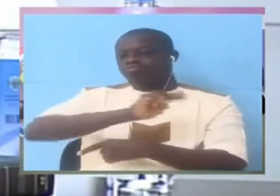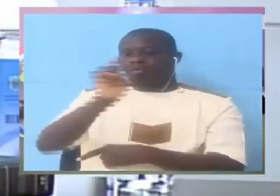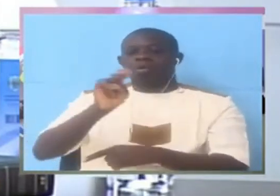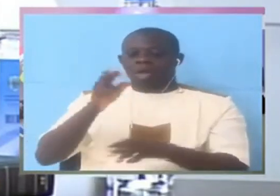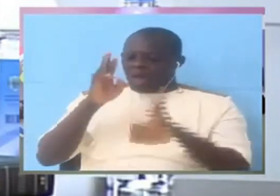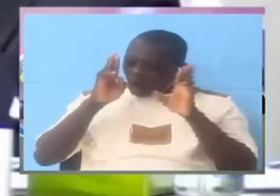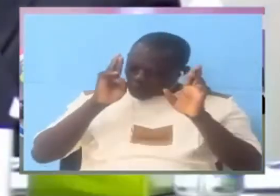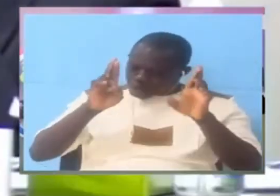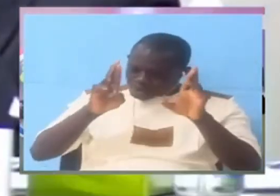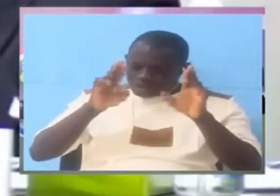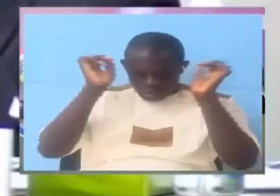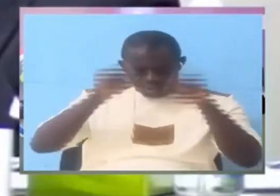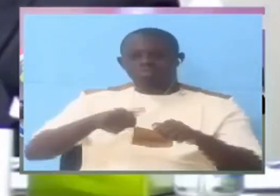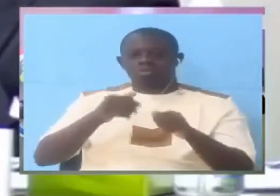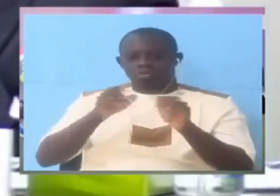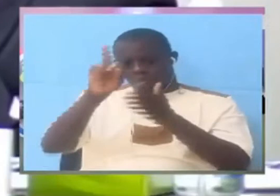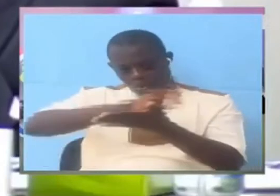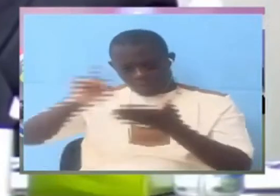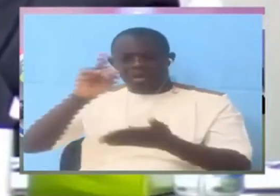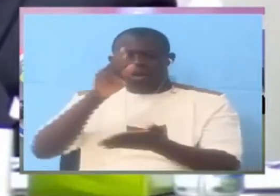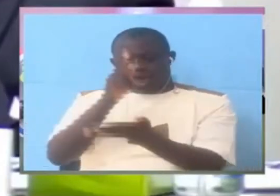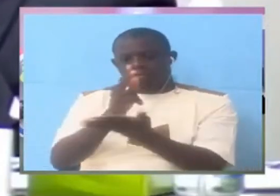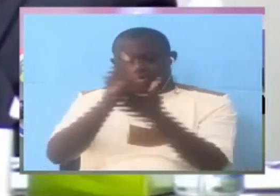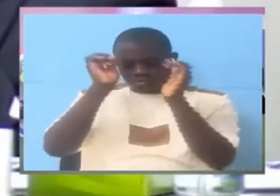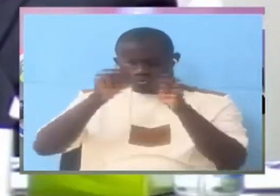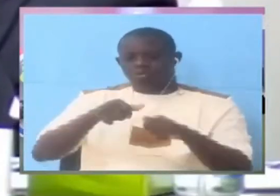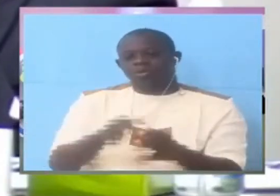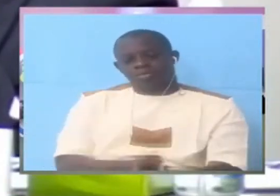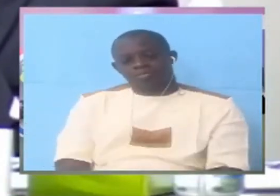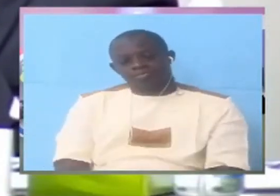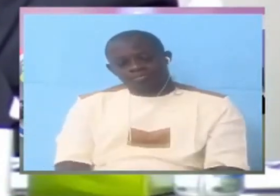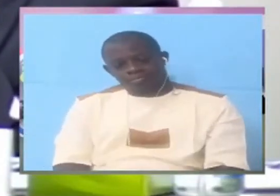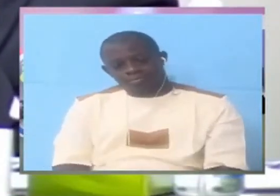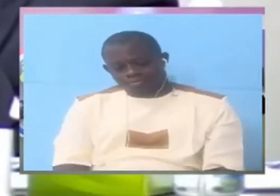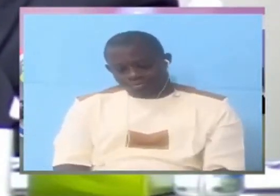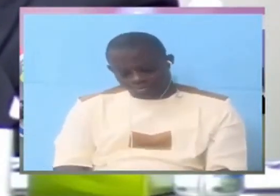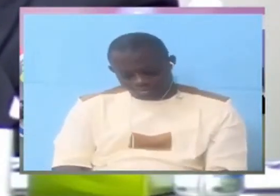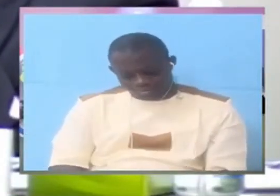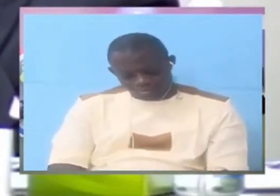Ibrahim man in the middle of? Mr.